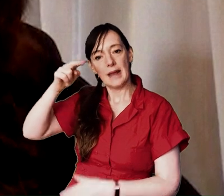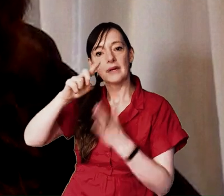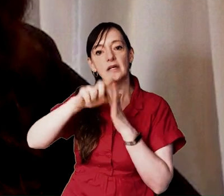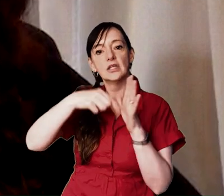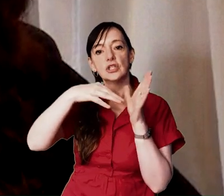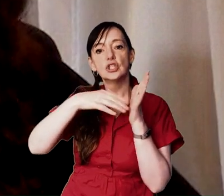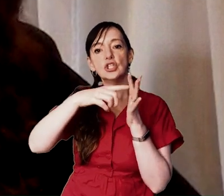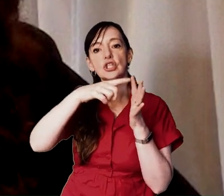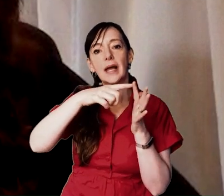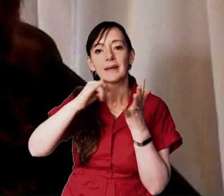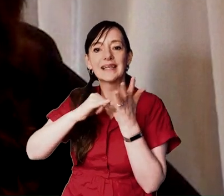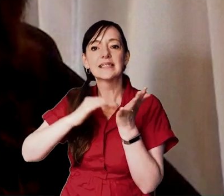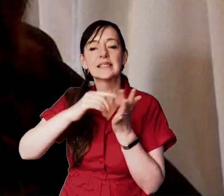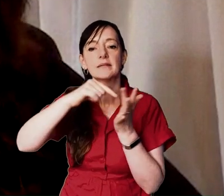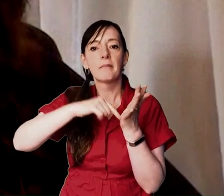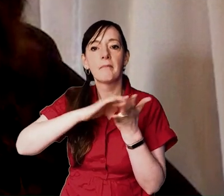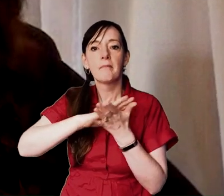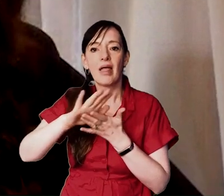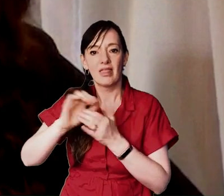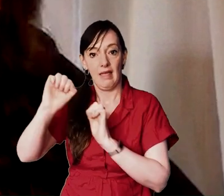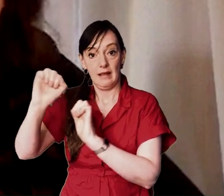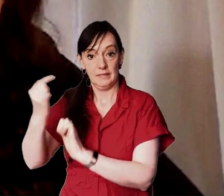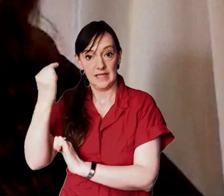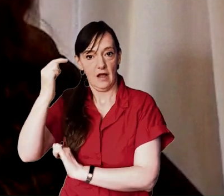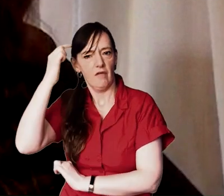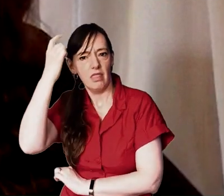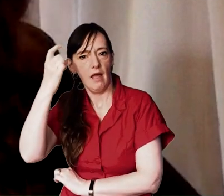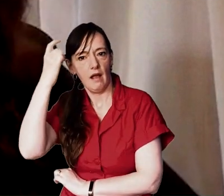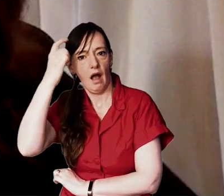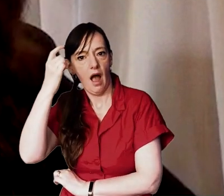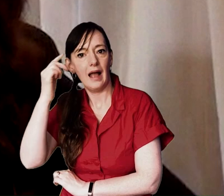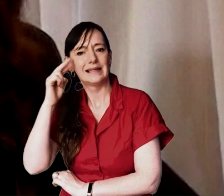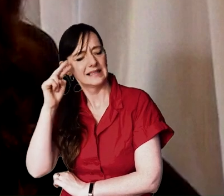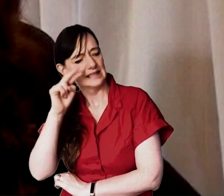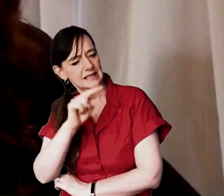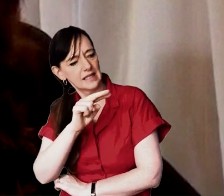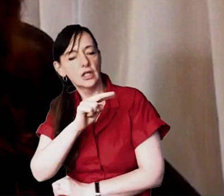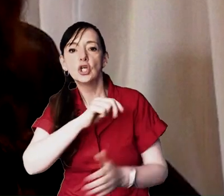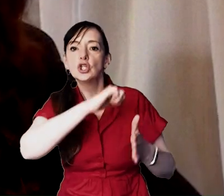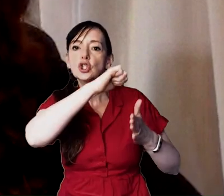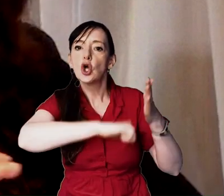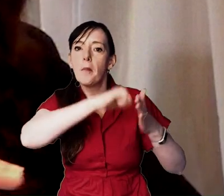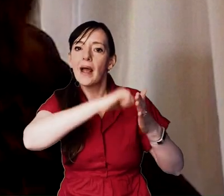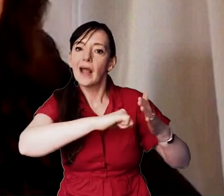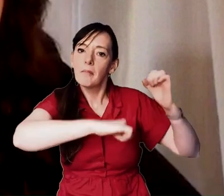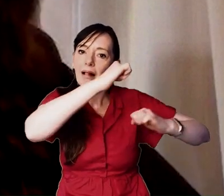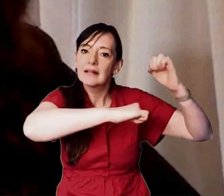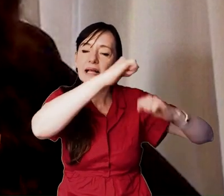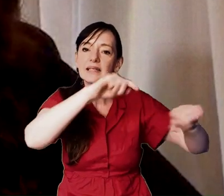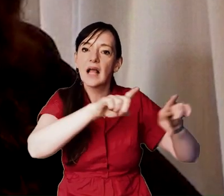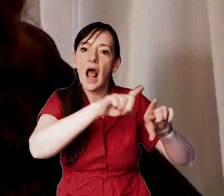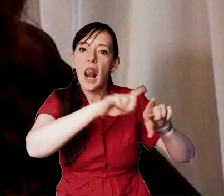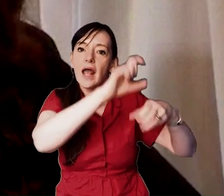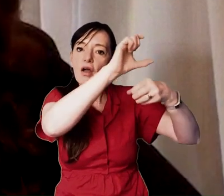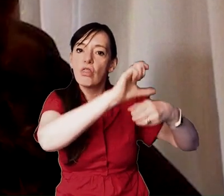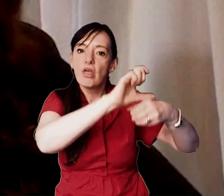shopping centers as cathedrals of worship it's where the faithful gather to find holy objects which they then present before the checkout altars